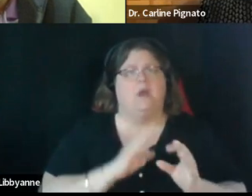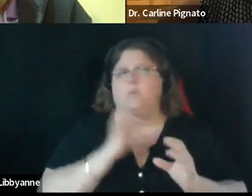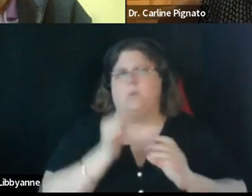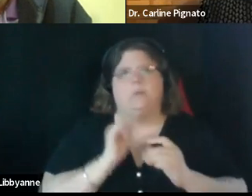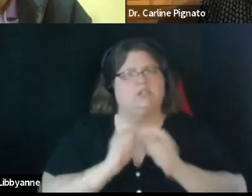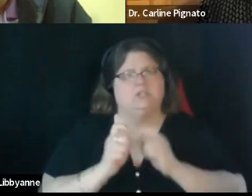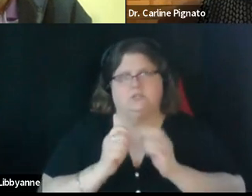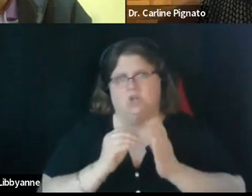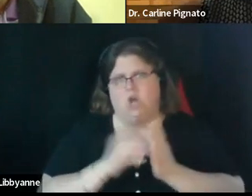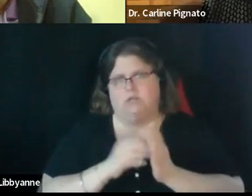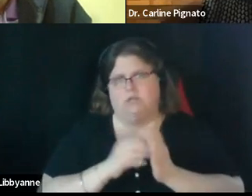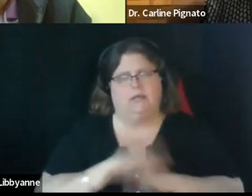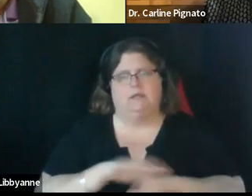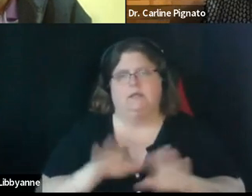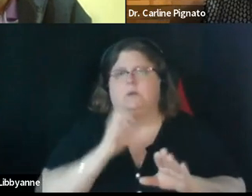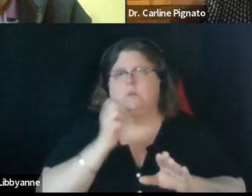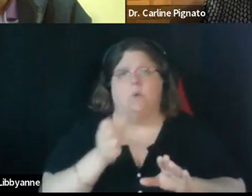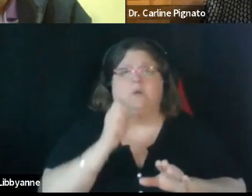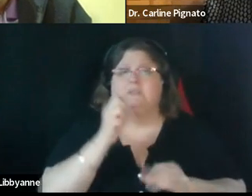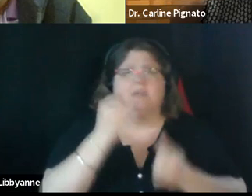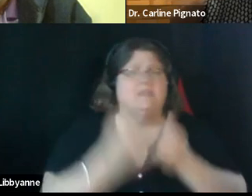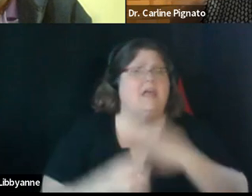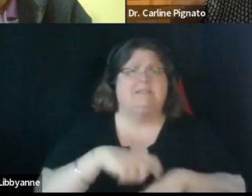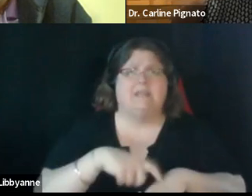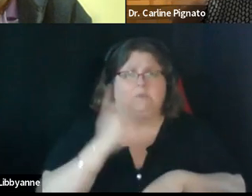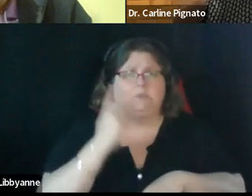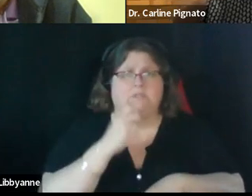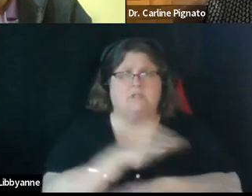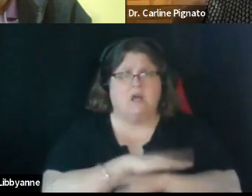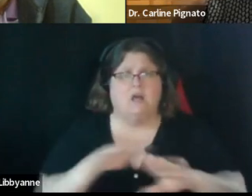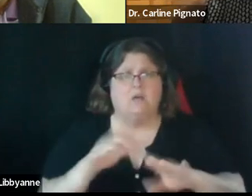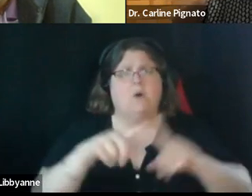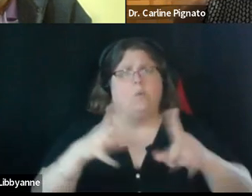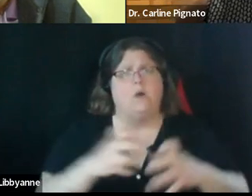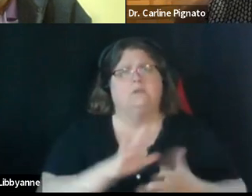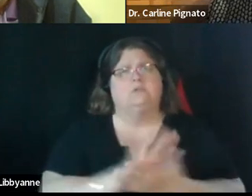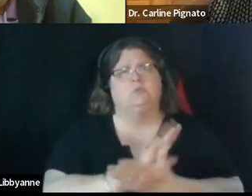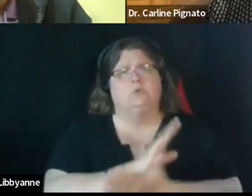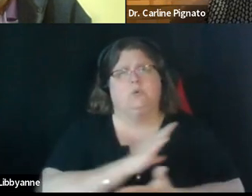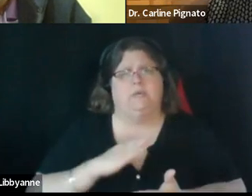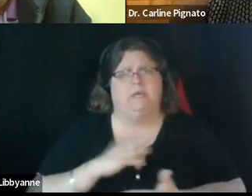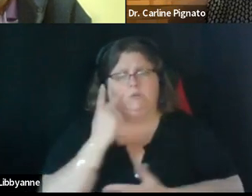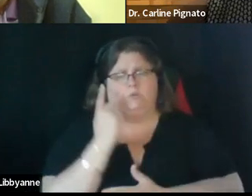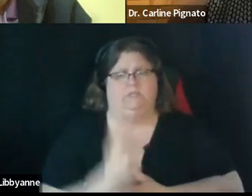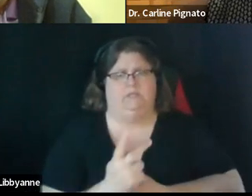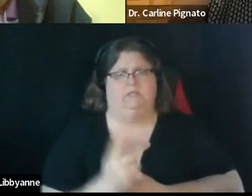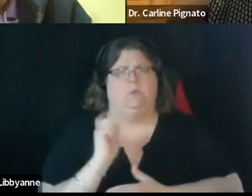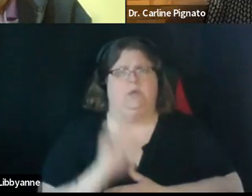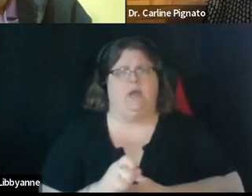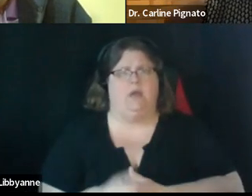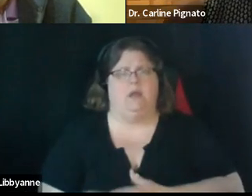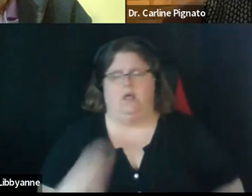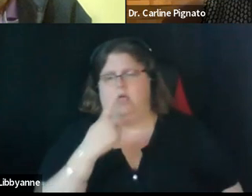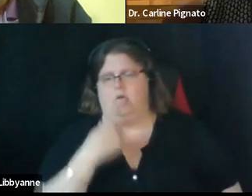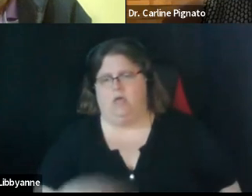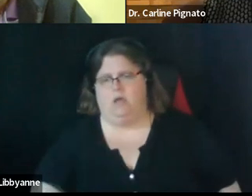see it it will not be the last time you see it we just wanted to go ahead and run it through the school committee so that we can put a punctuation mark on it all right